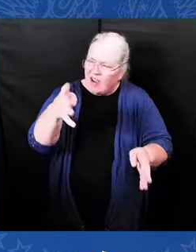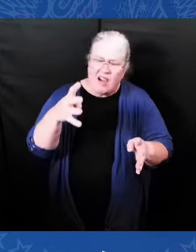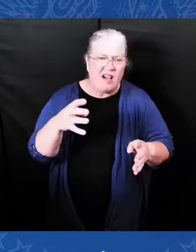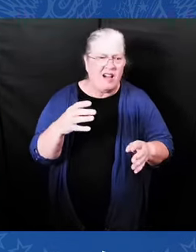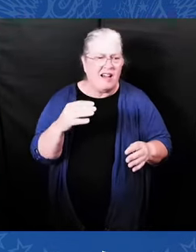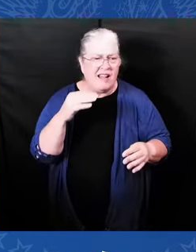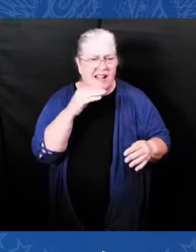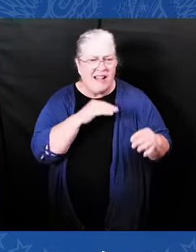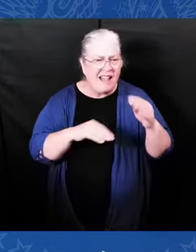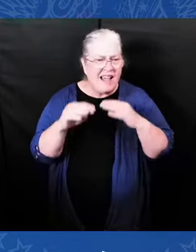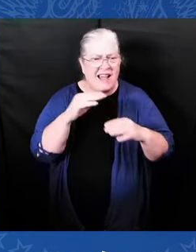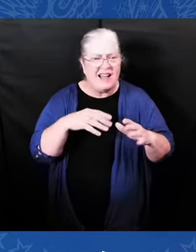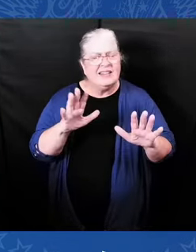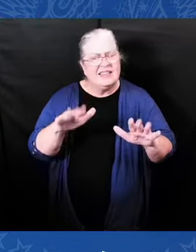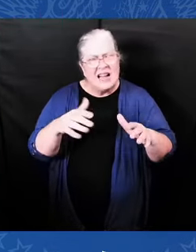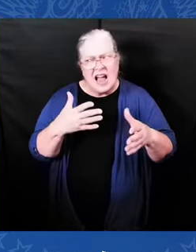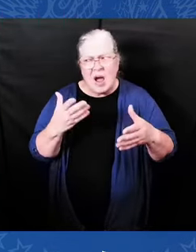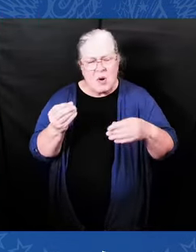history.